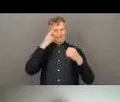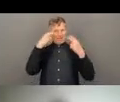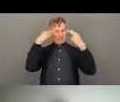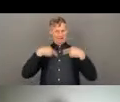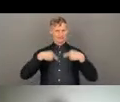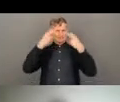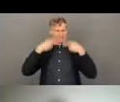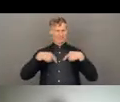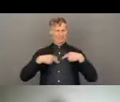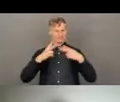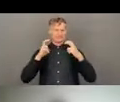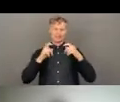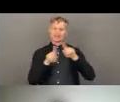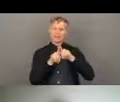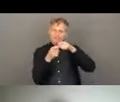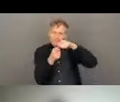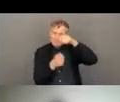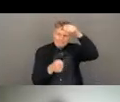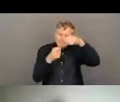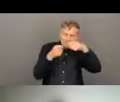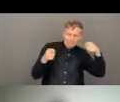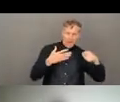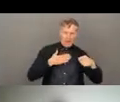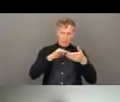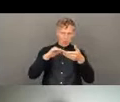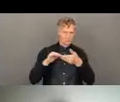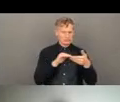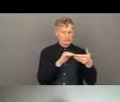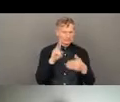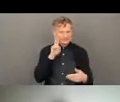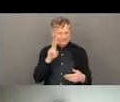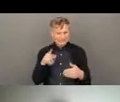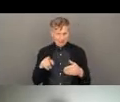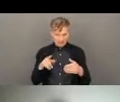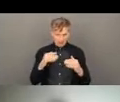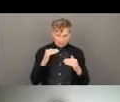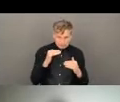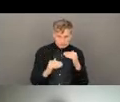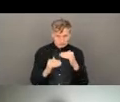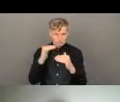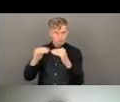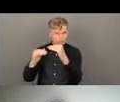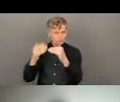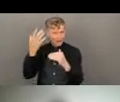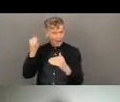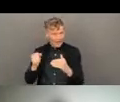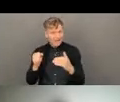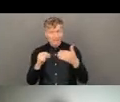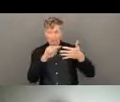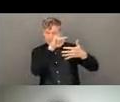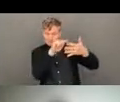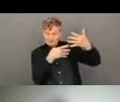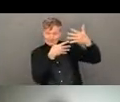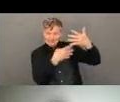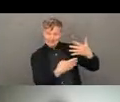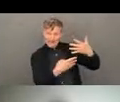we were on how well we are implementing the standards. With the help of the Alliance, we devised a plan